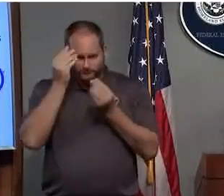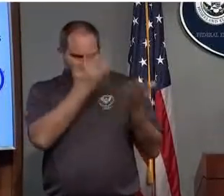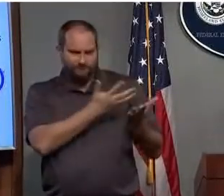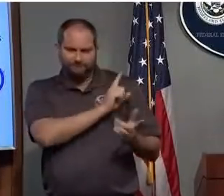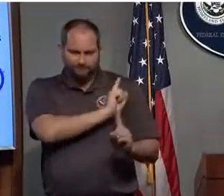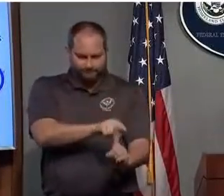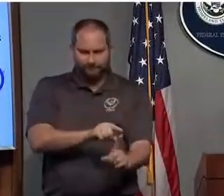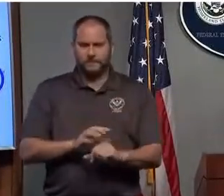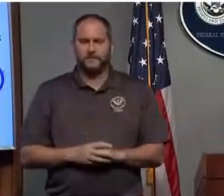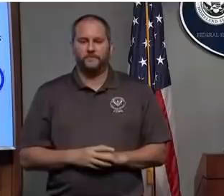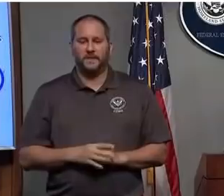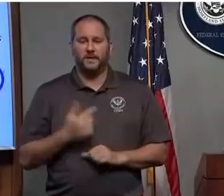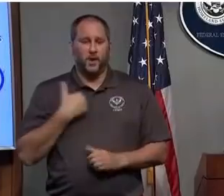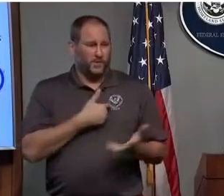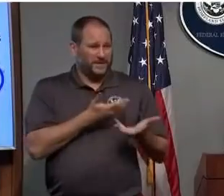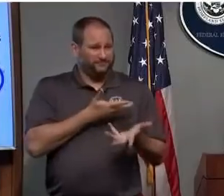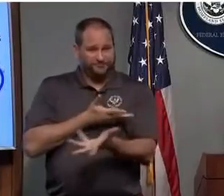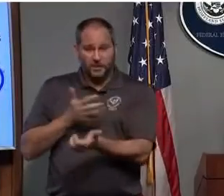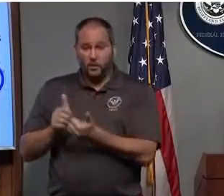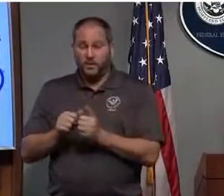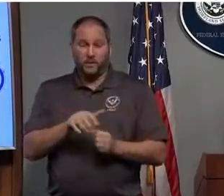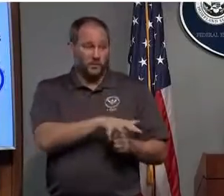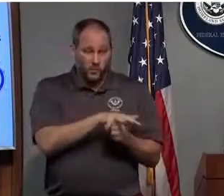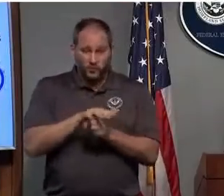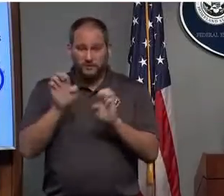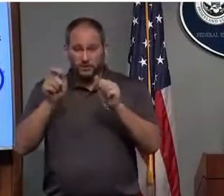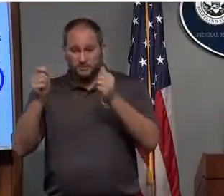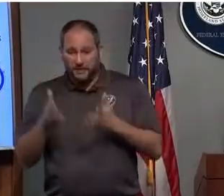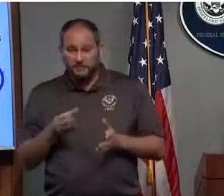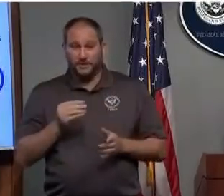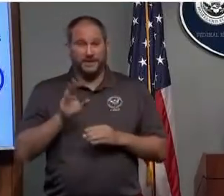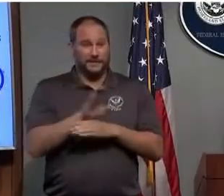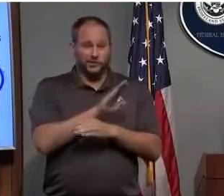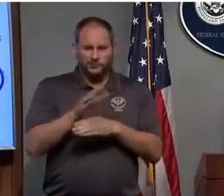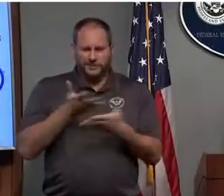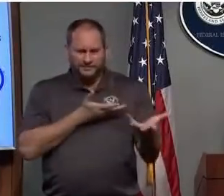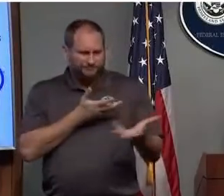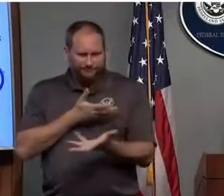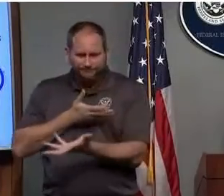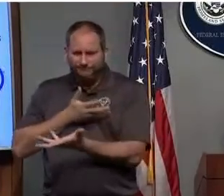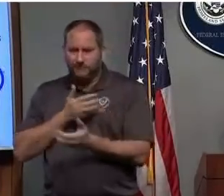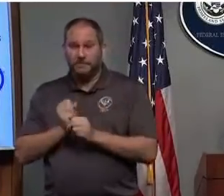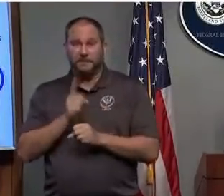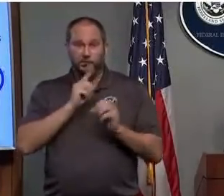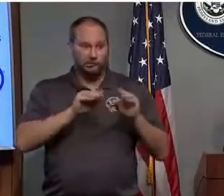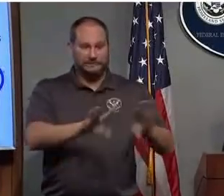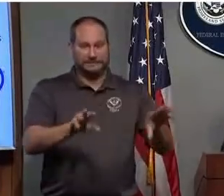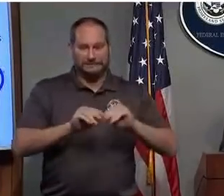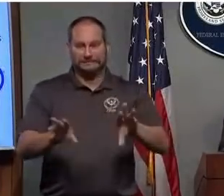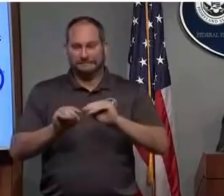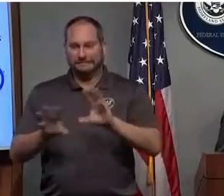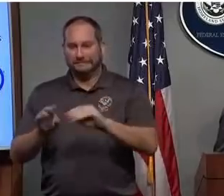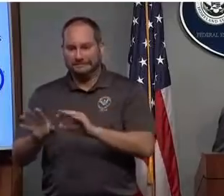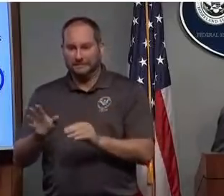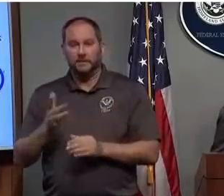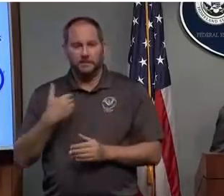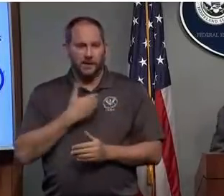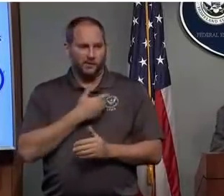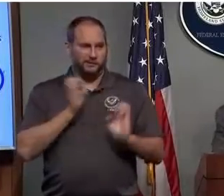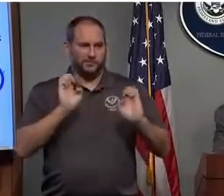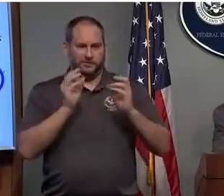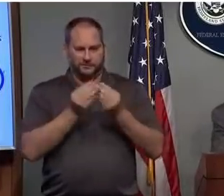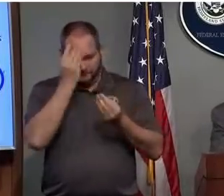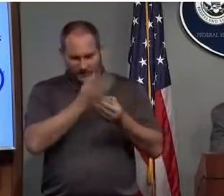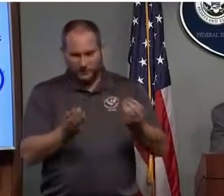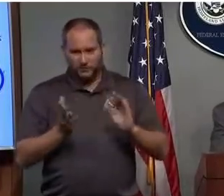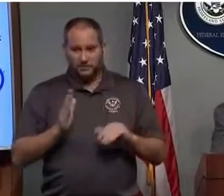local emergency managers and industry to help amplify our forecast message, including working through over 8,000 Weather Ready Nation Ambassadors.